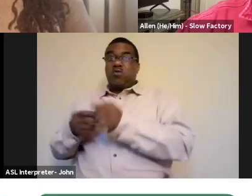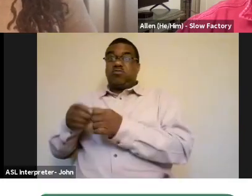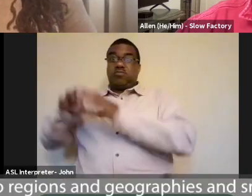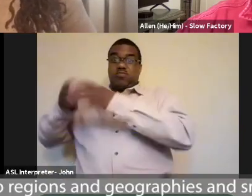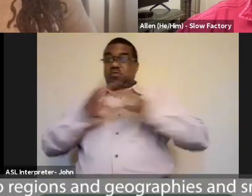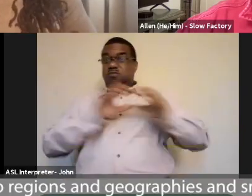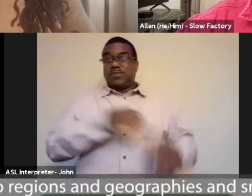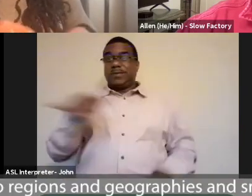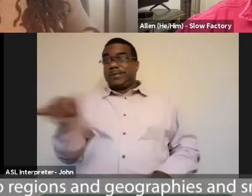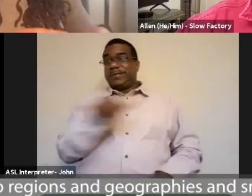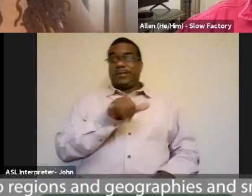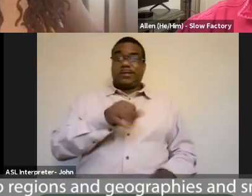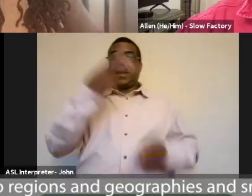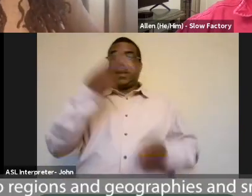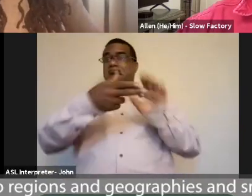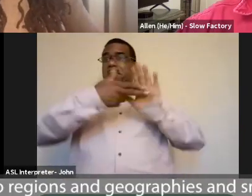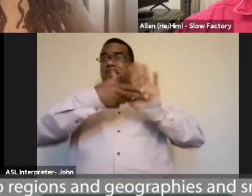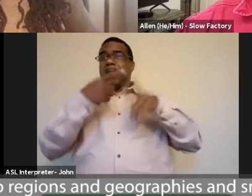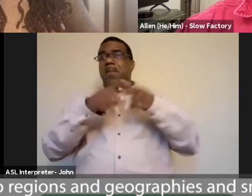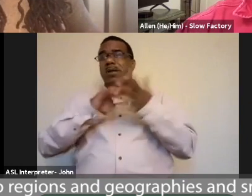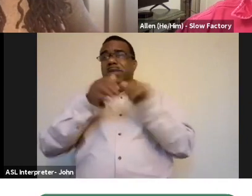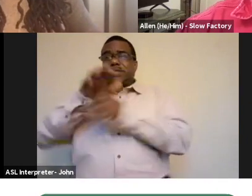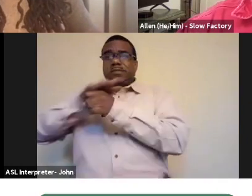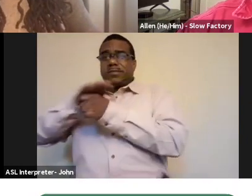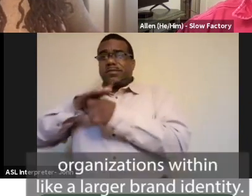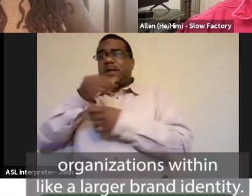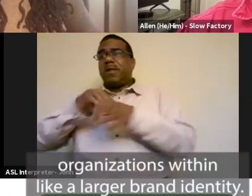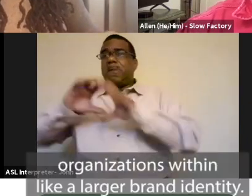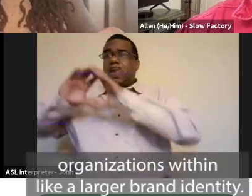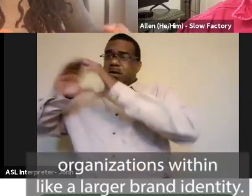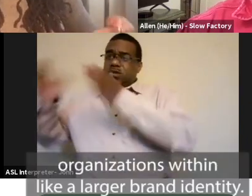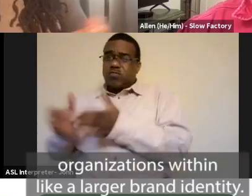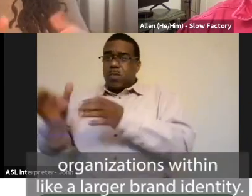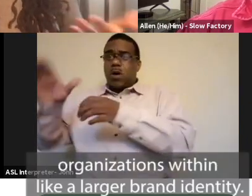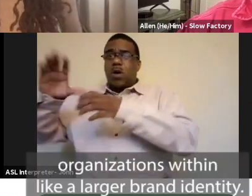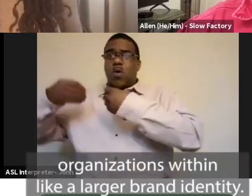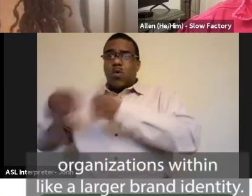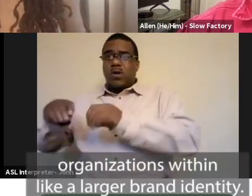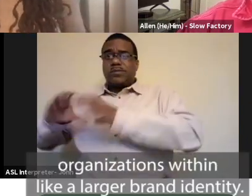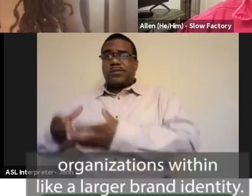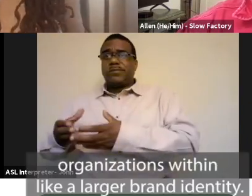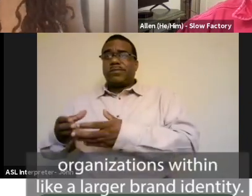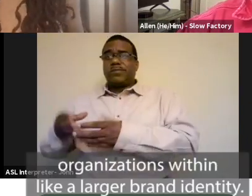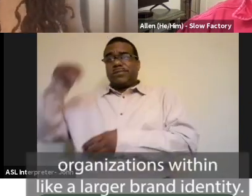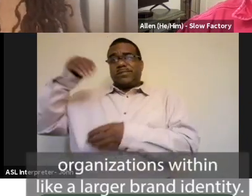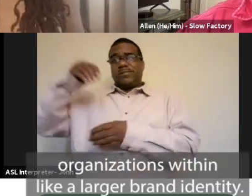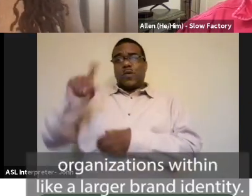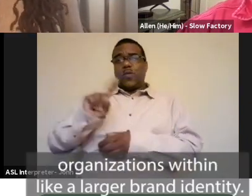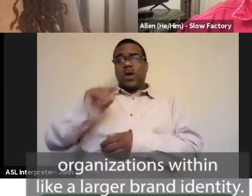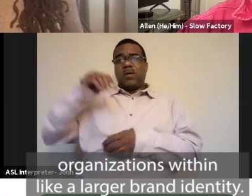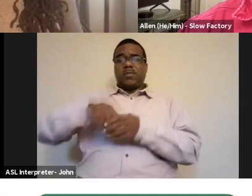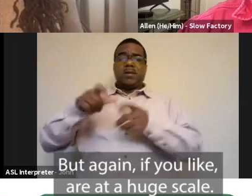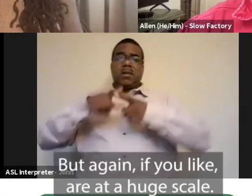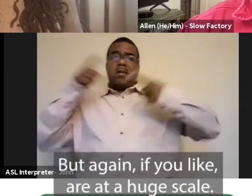different bioregions and geographies and smaller organizations within like a larger brand